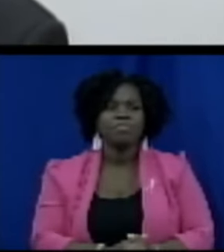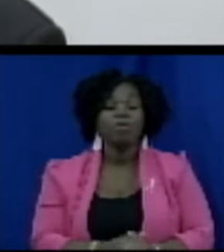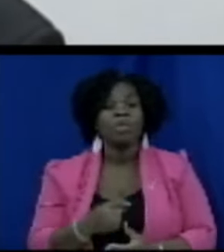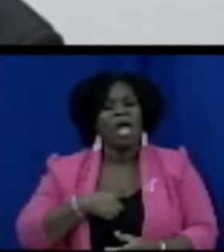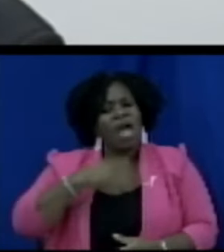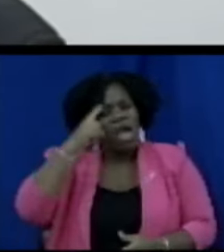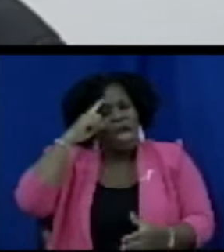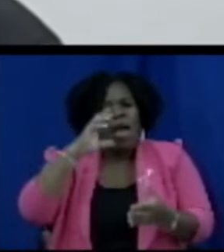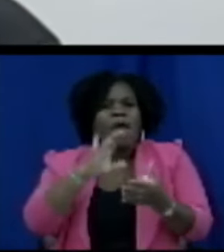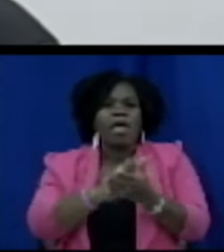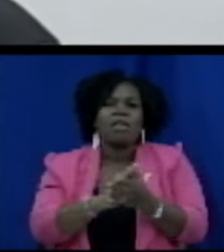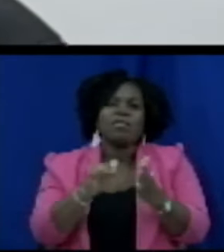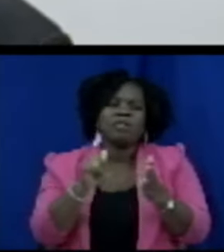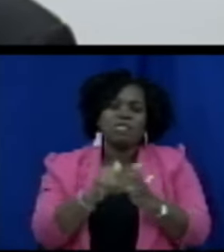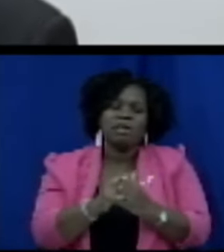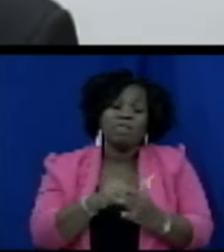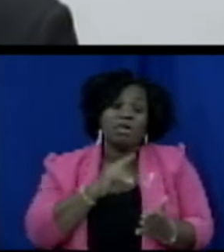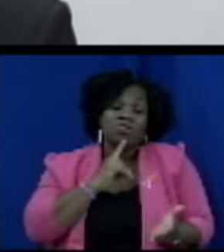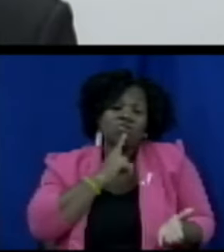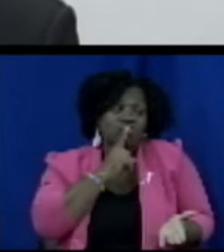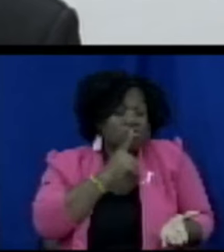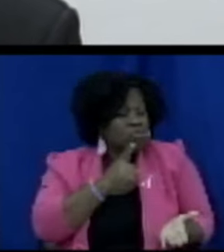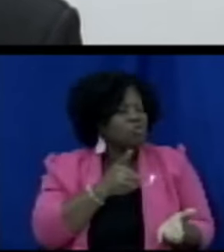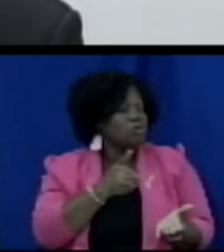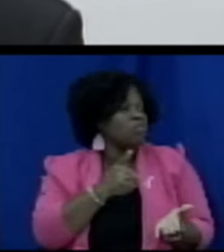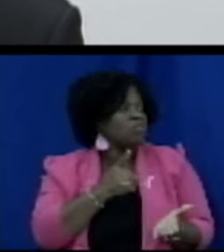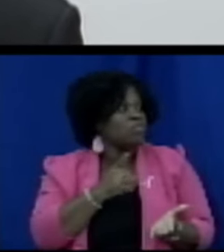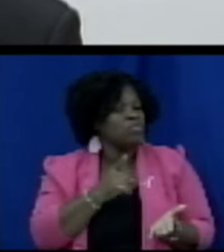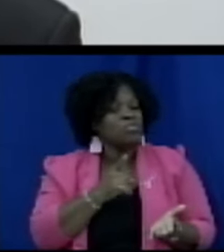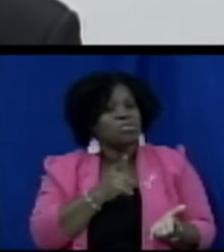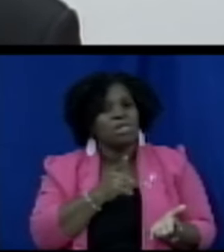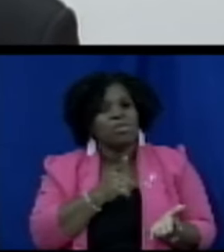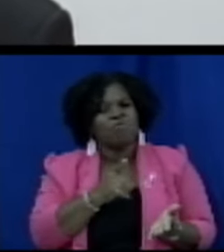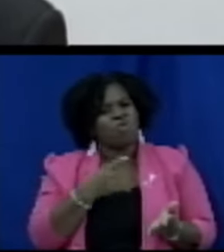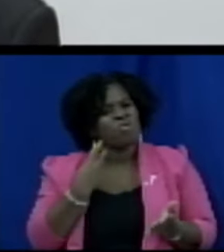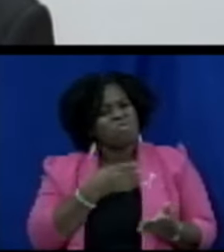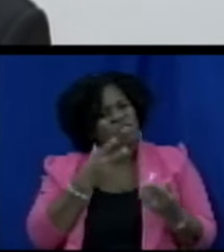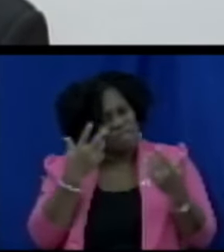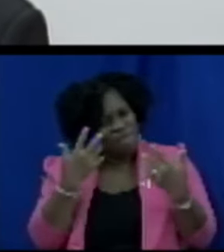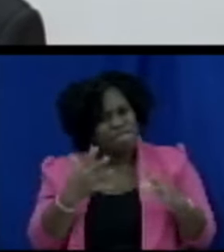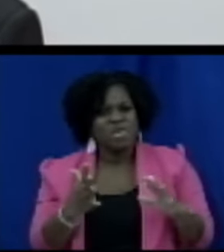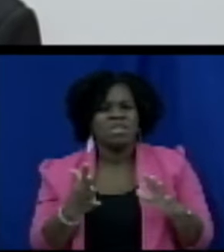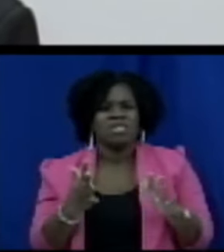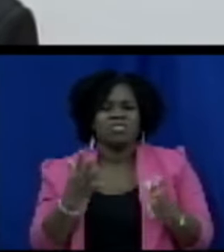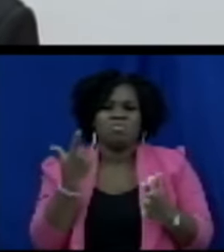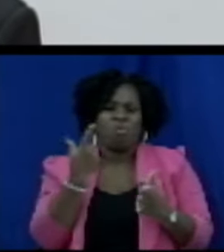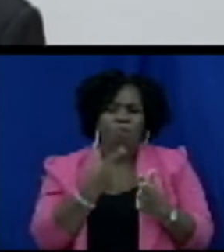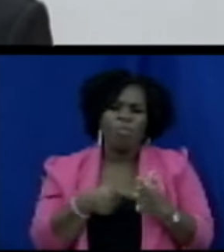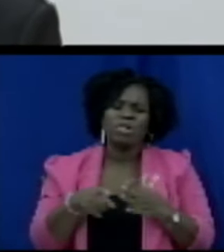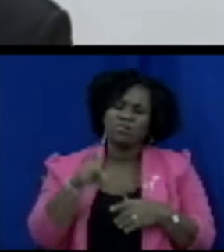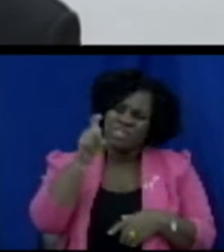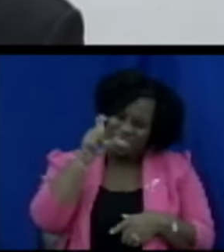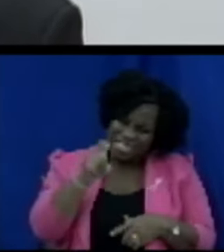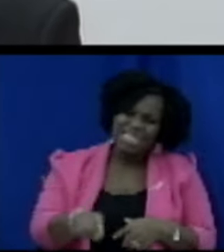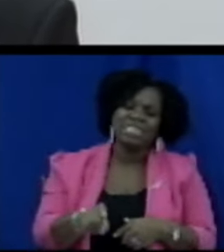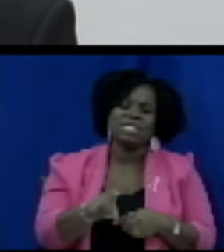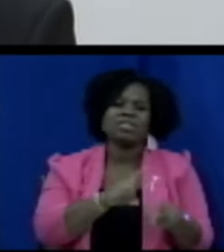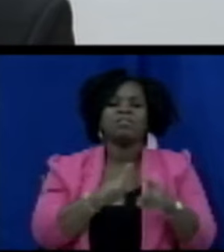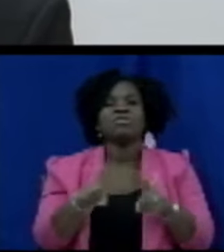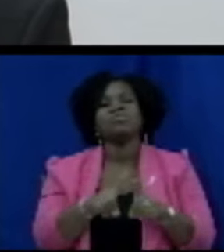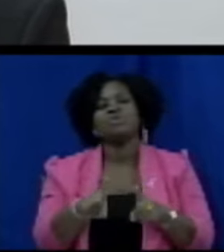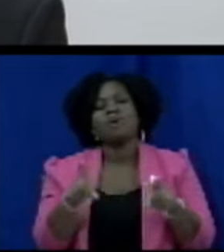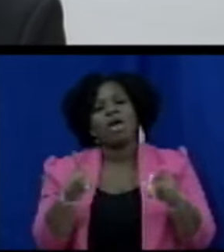believe that really we have done what is expected of us